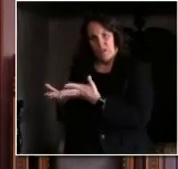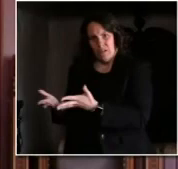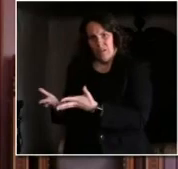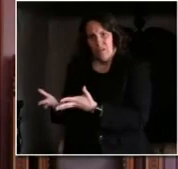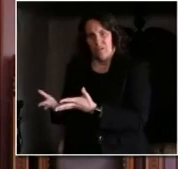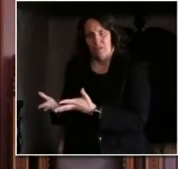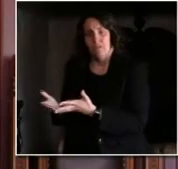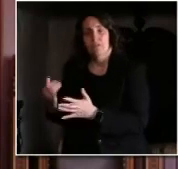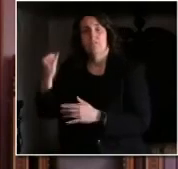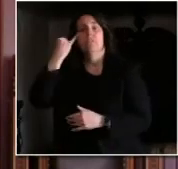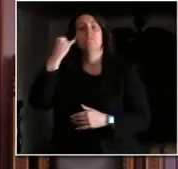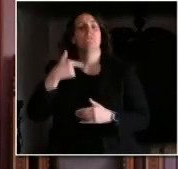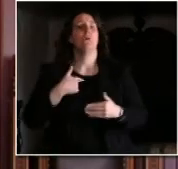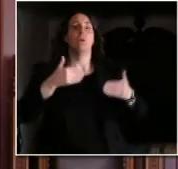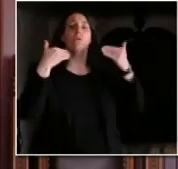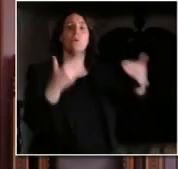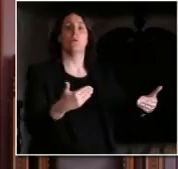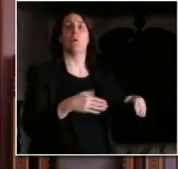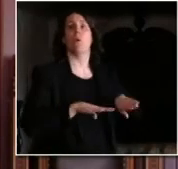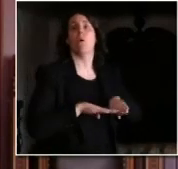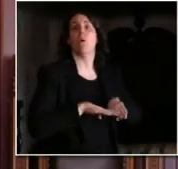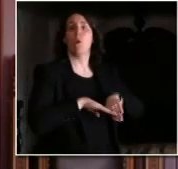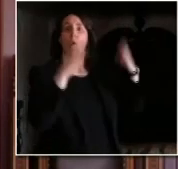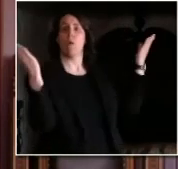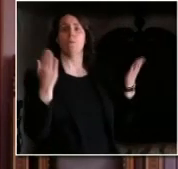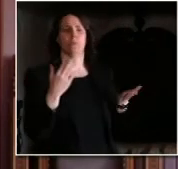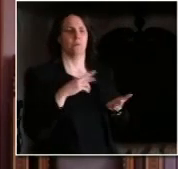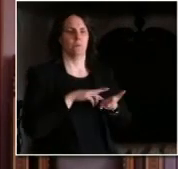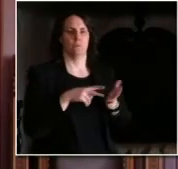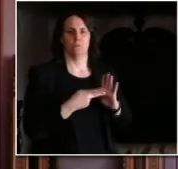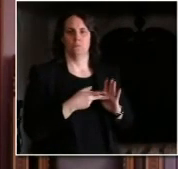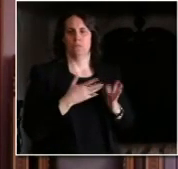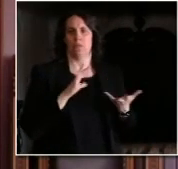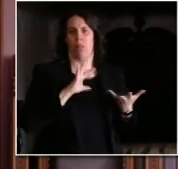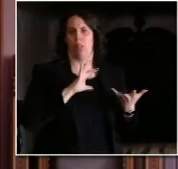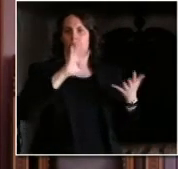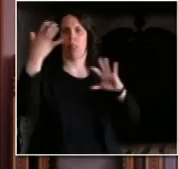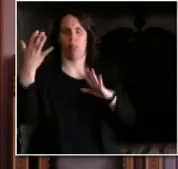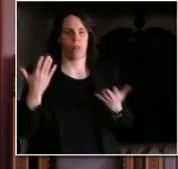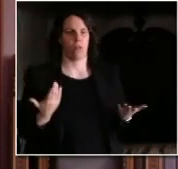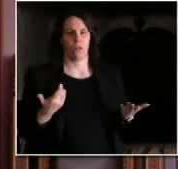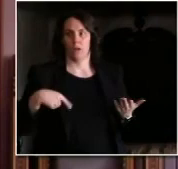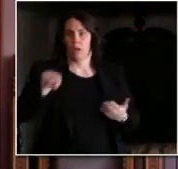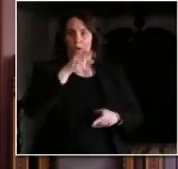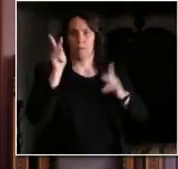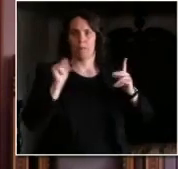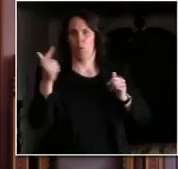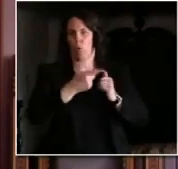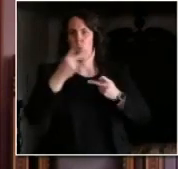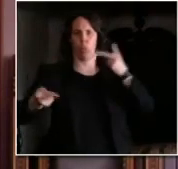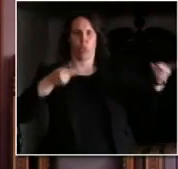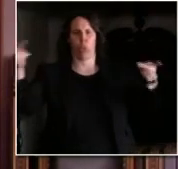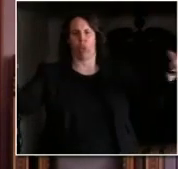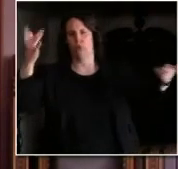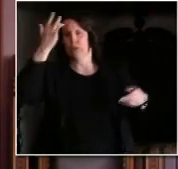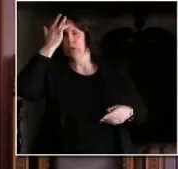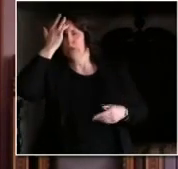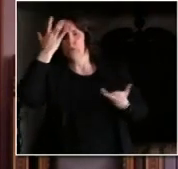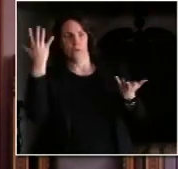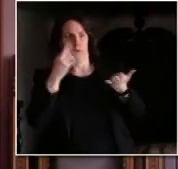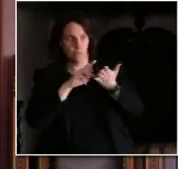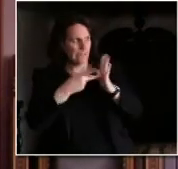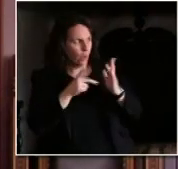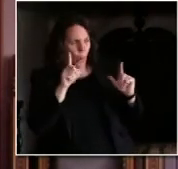our, you know, first of all, we're not going to have workers that go to work and second of all, we're not going to have people in the state of Wisconsin that feel